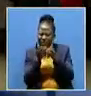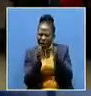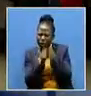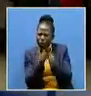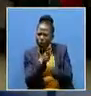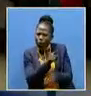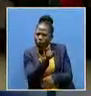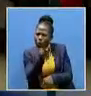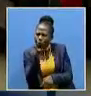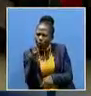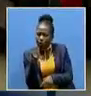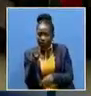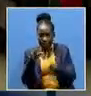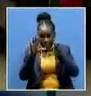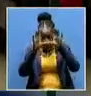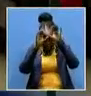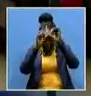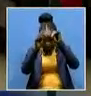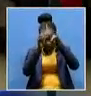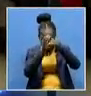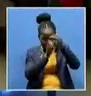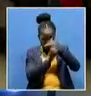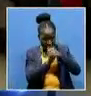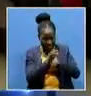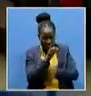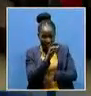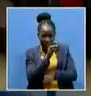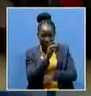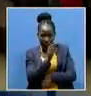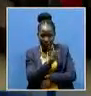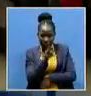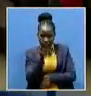that his Excellency the President Kuti Woso Gorera a President